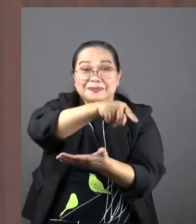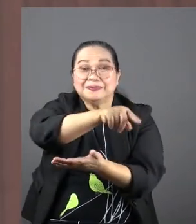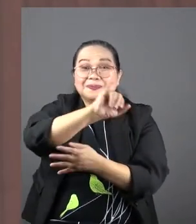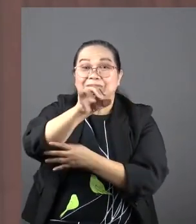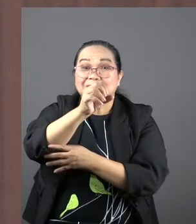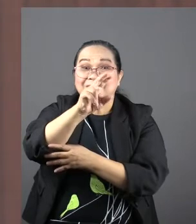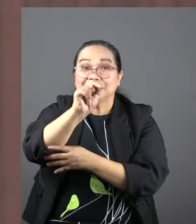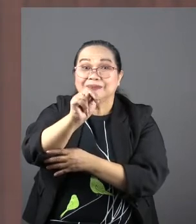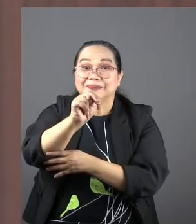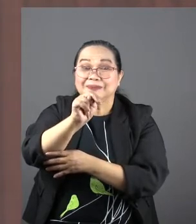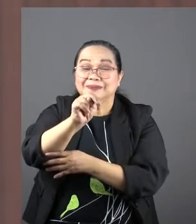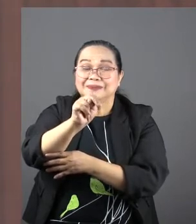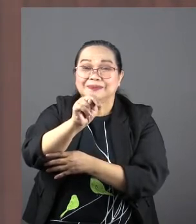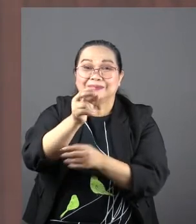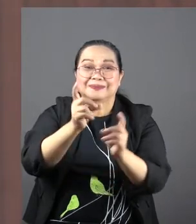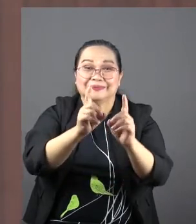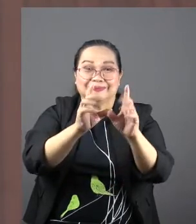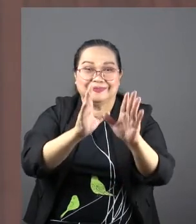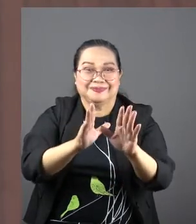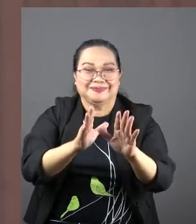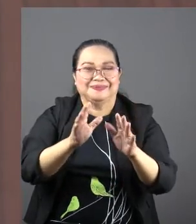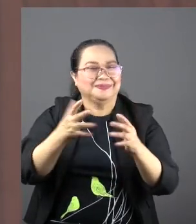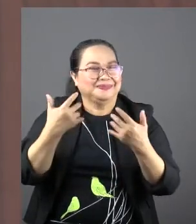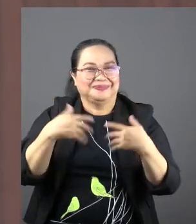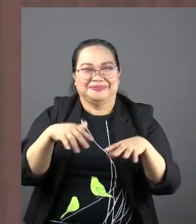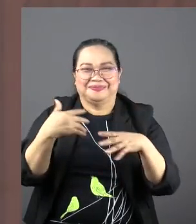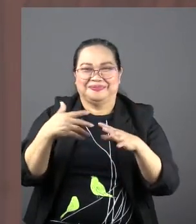I want to stop here because this impresses me.